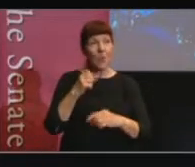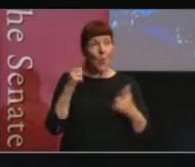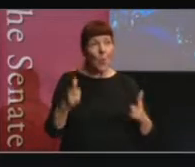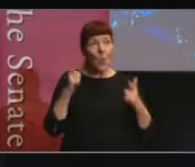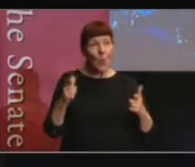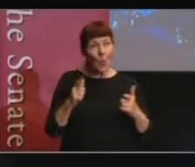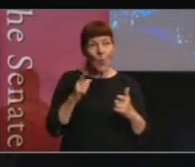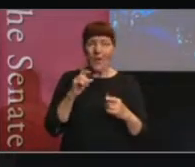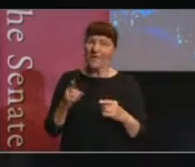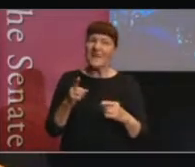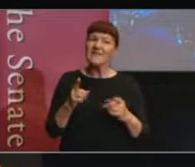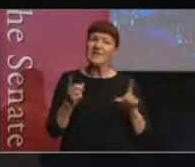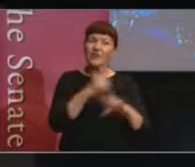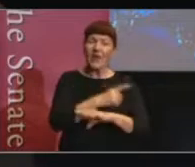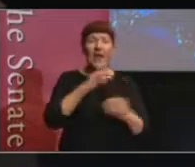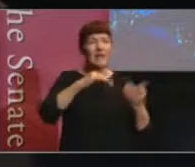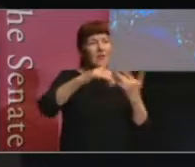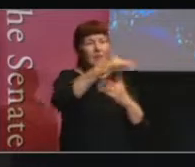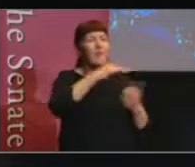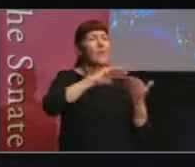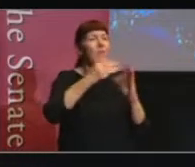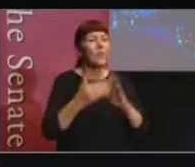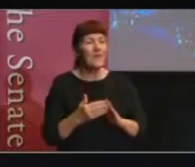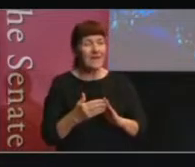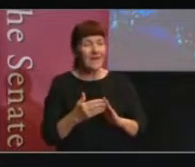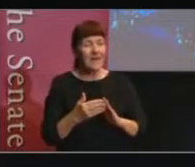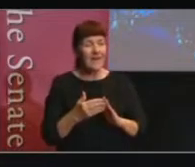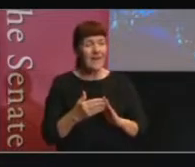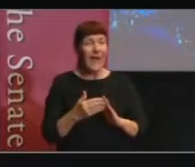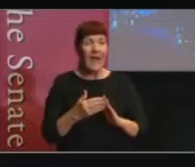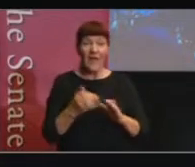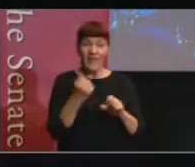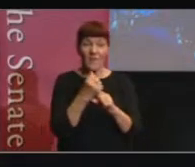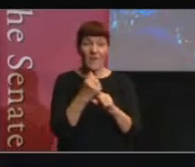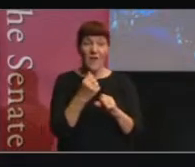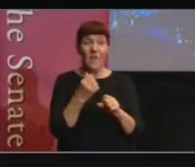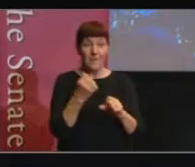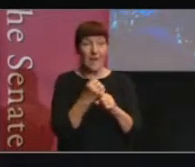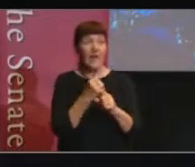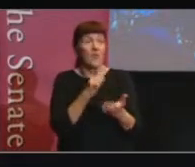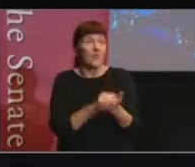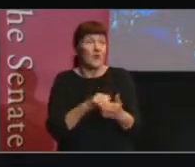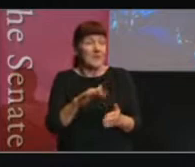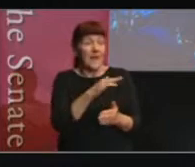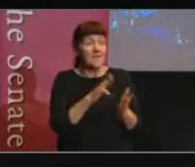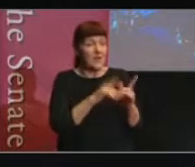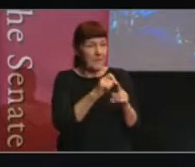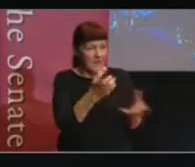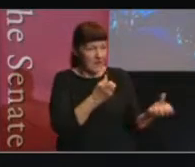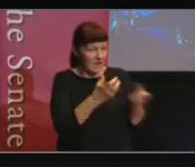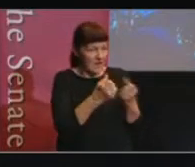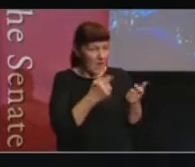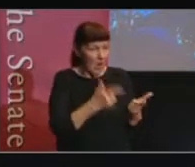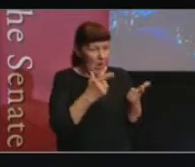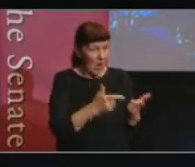community and they create the right space for an MP to say in their party room, can we rethink